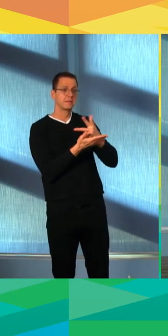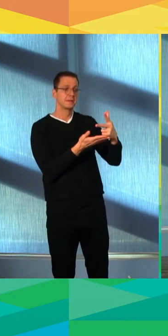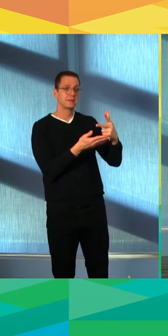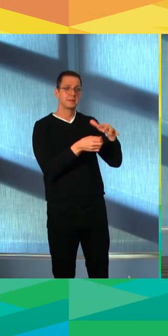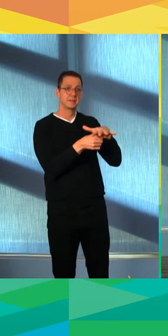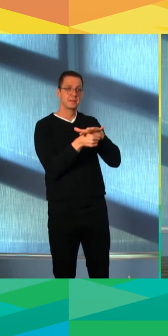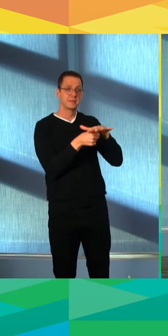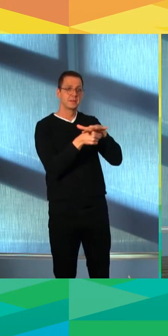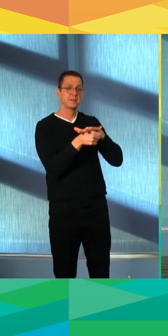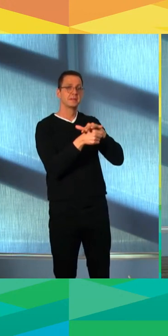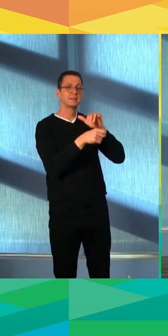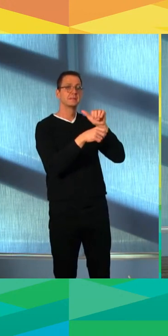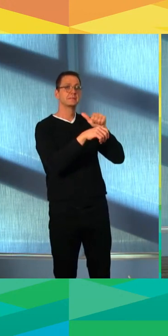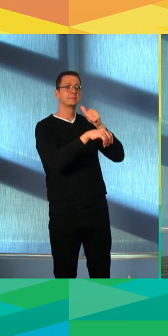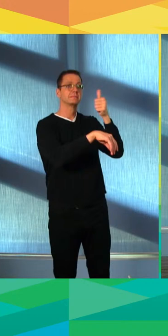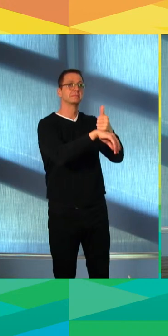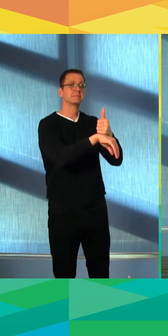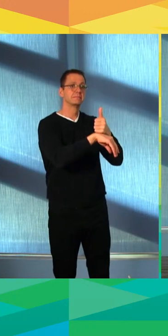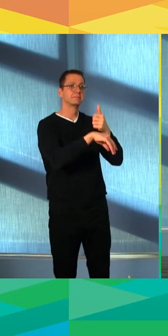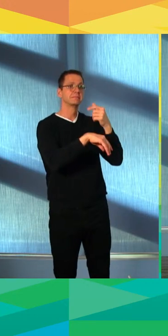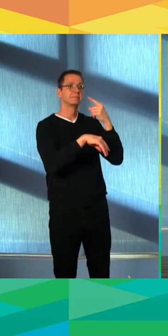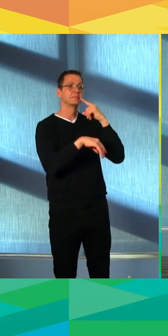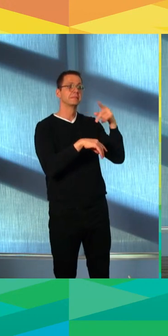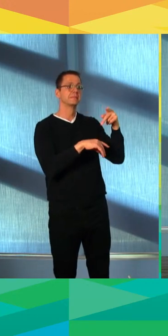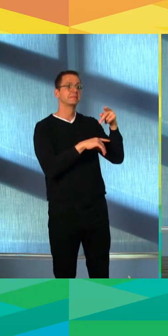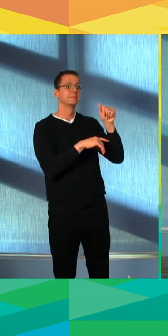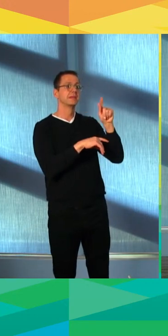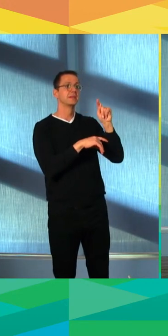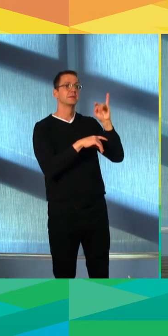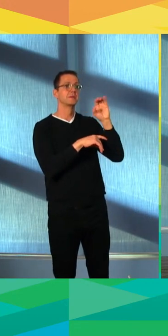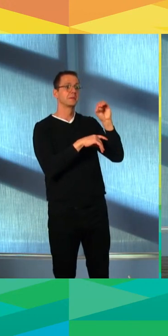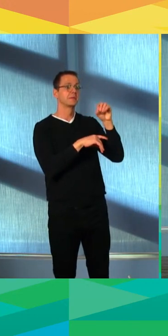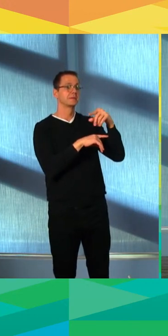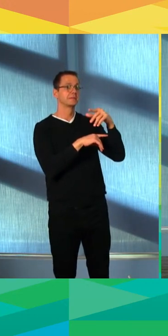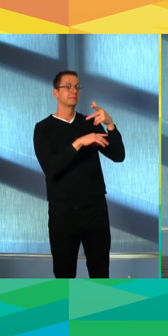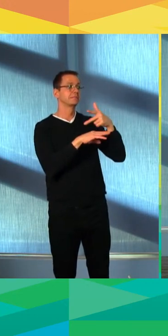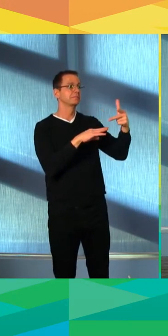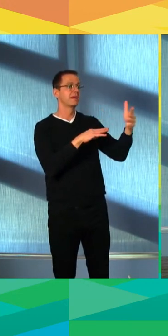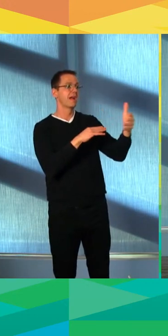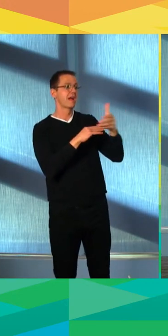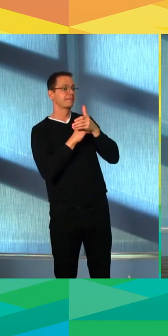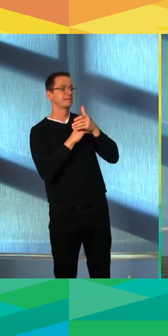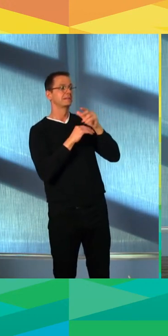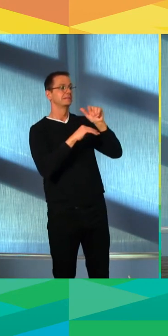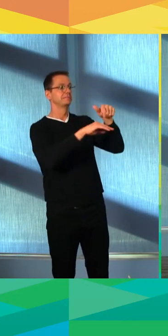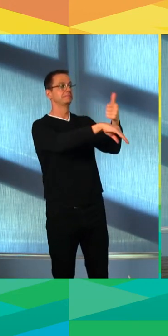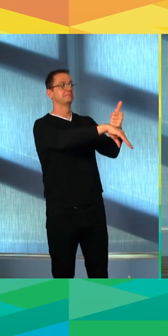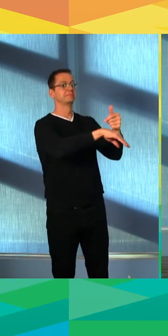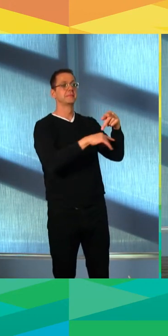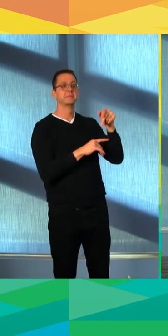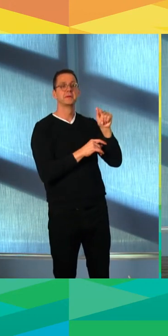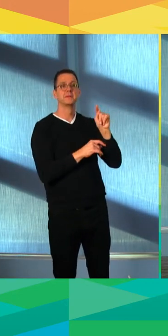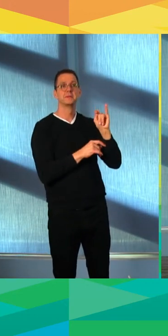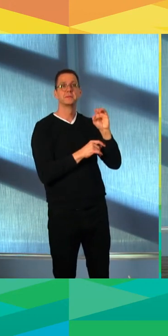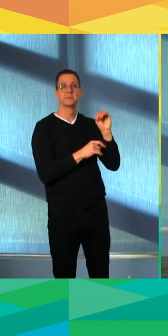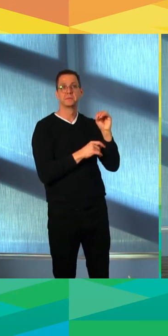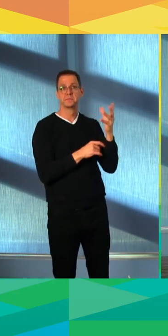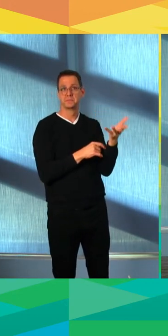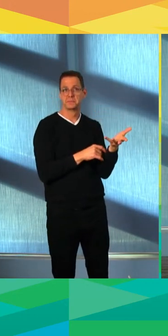looking into to do that as much as possible? You know, was about 10 years ago in Halifax, I saw bump out